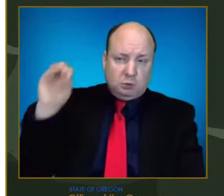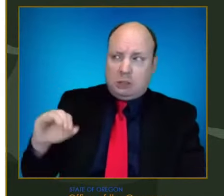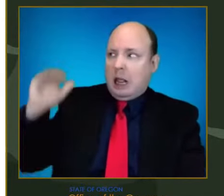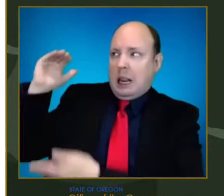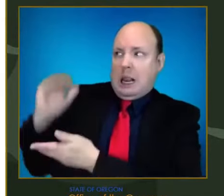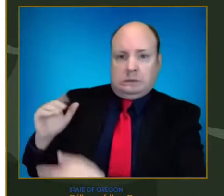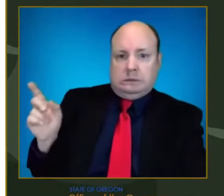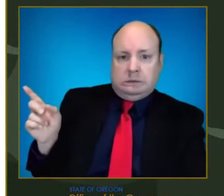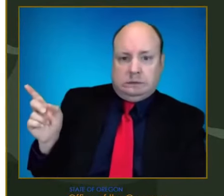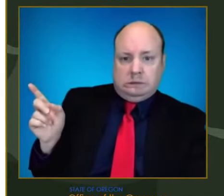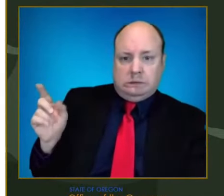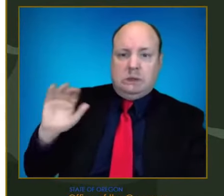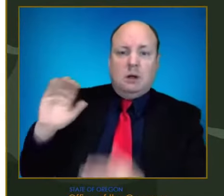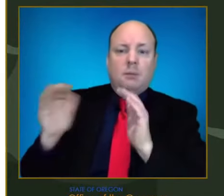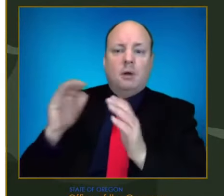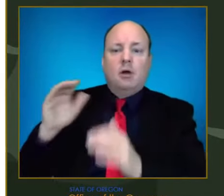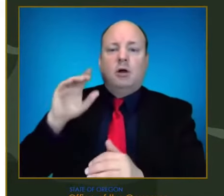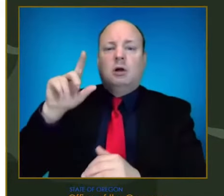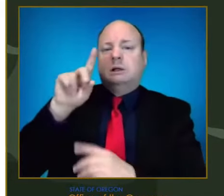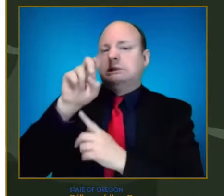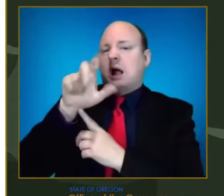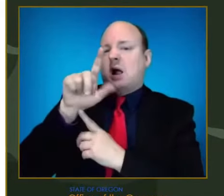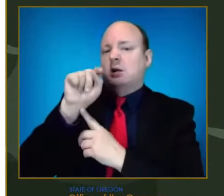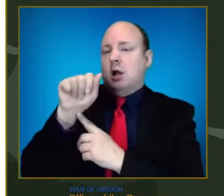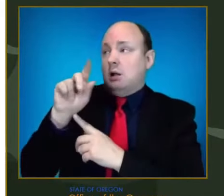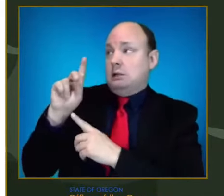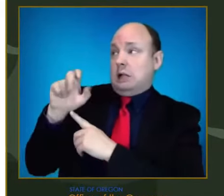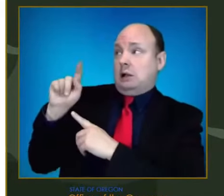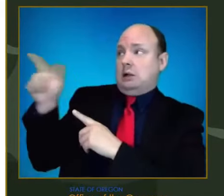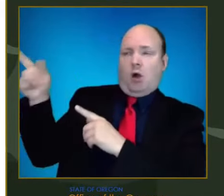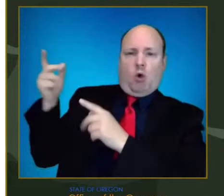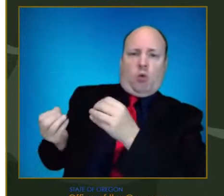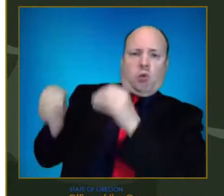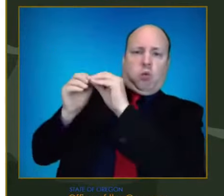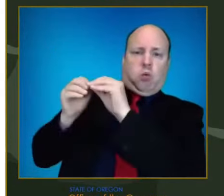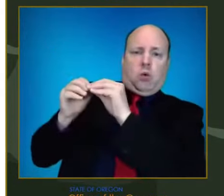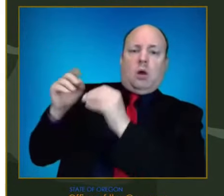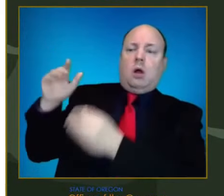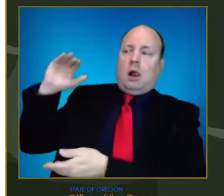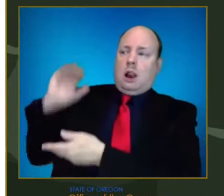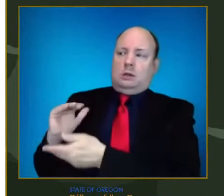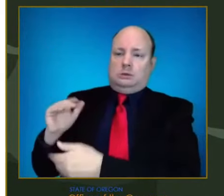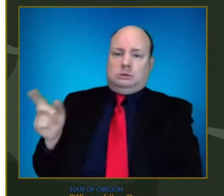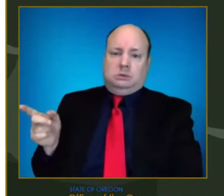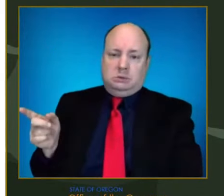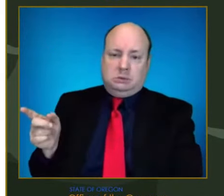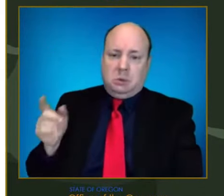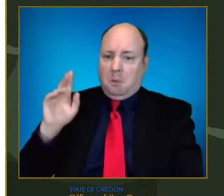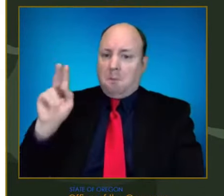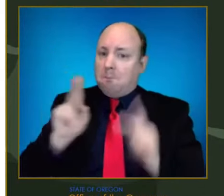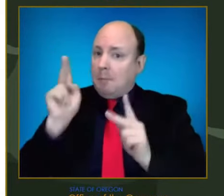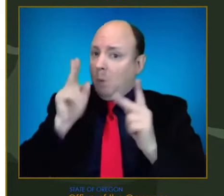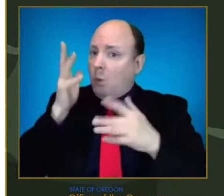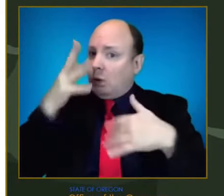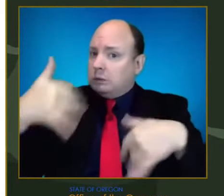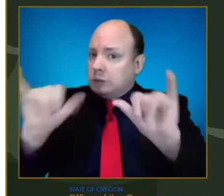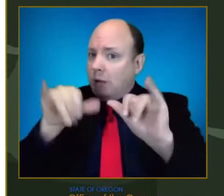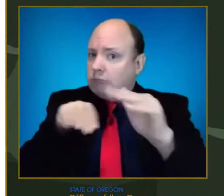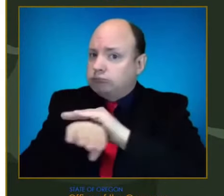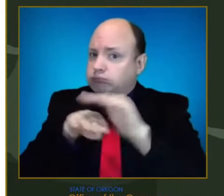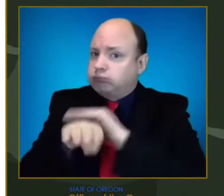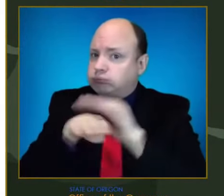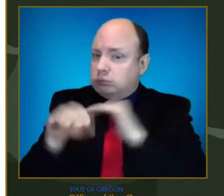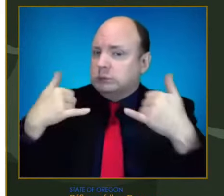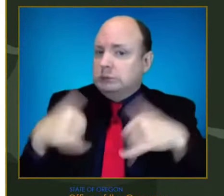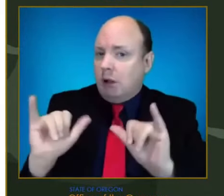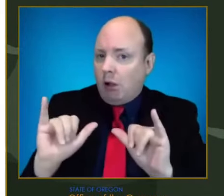but it's not enough. It's not low enough to prevent people from showing up to the hospital. There are other factors that have